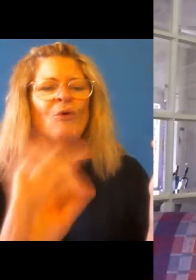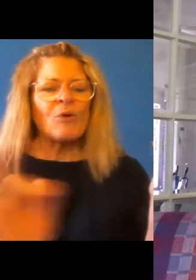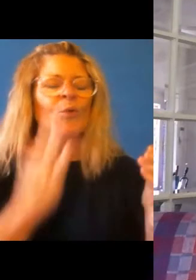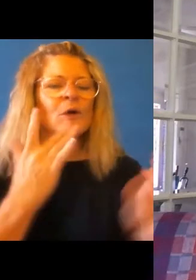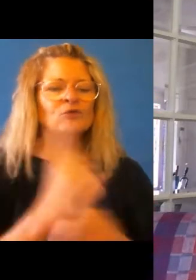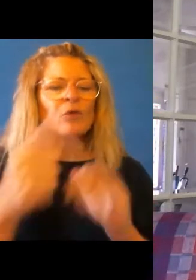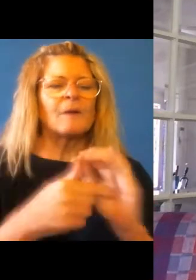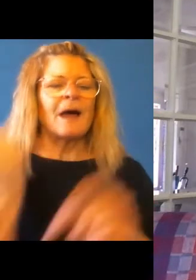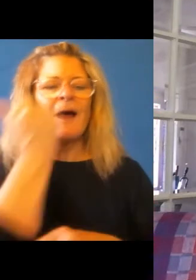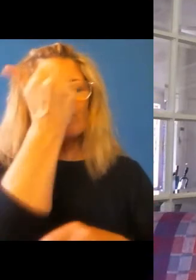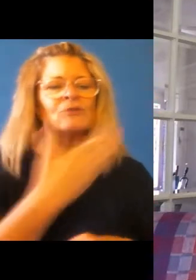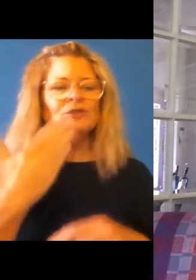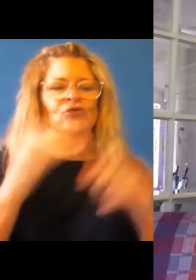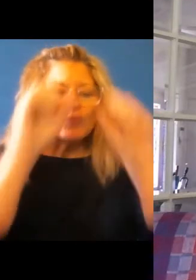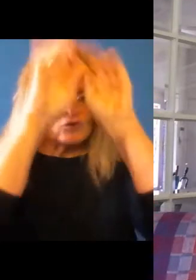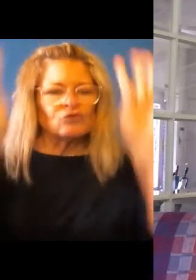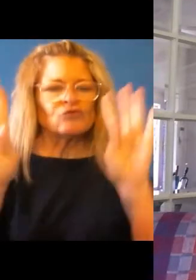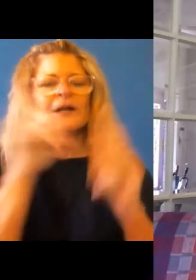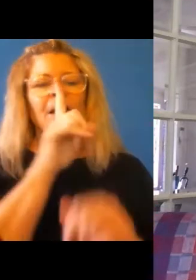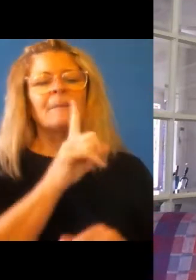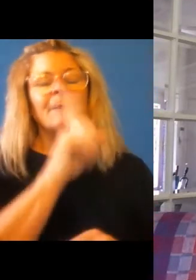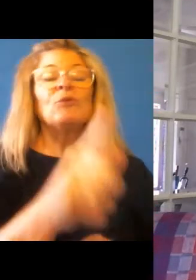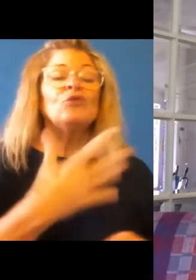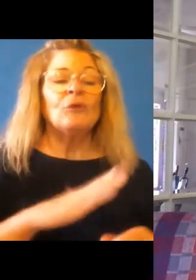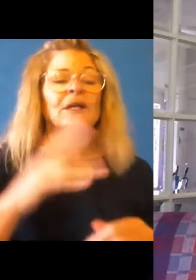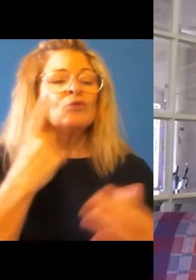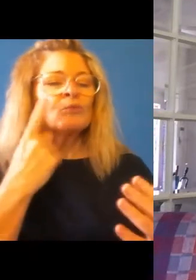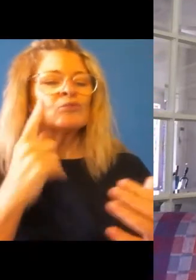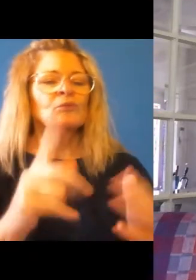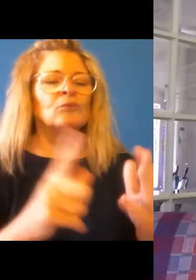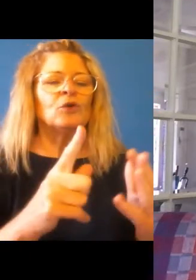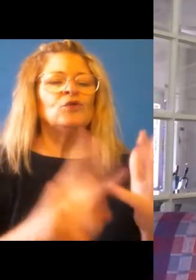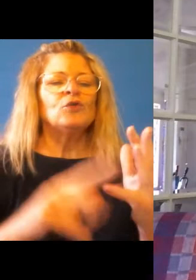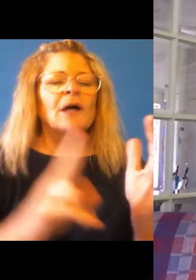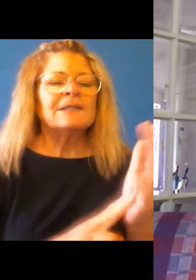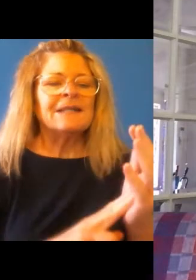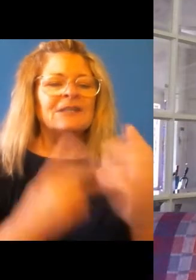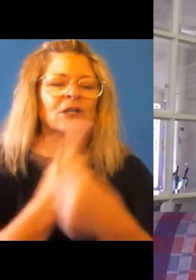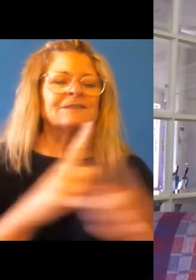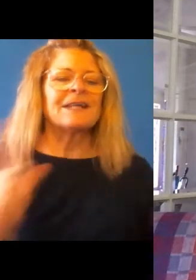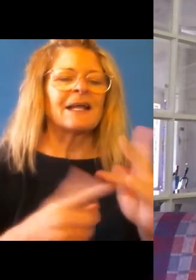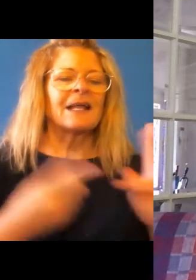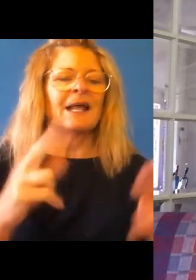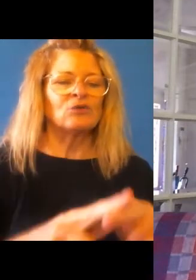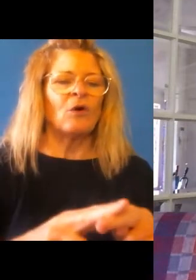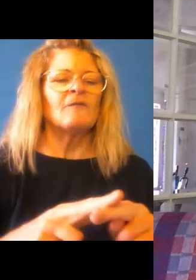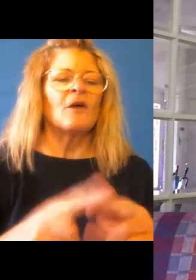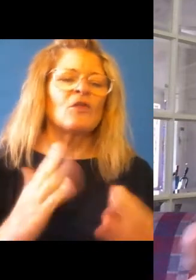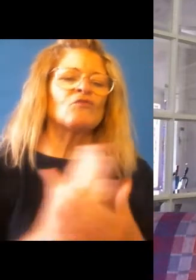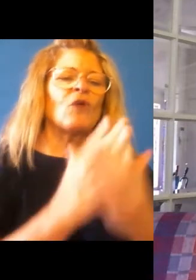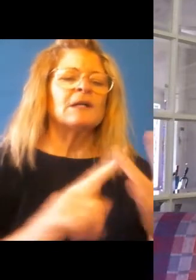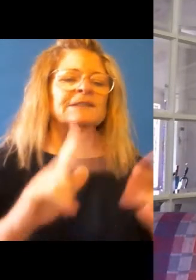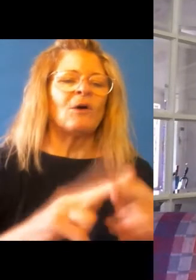people, go and reflect on the United Nations Declaration on the Rights of Indigenous Peoples, because that is a